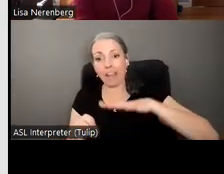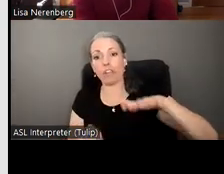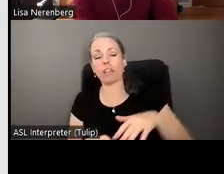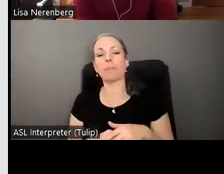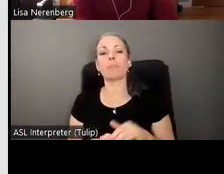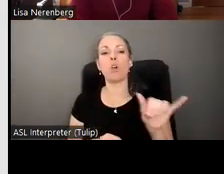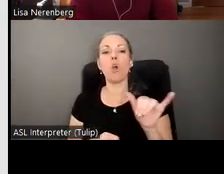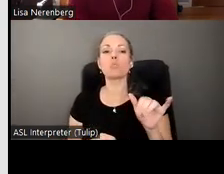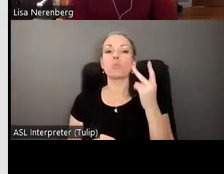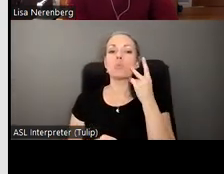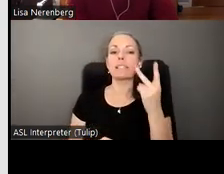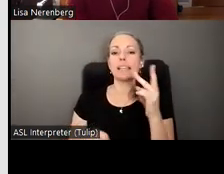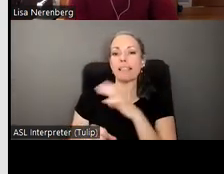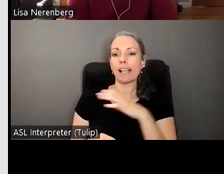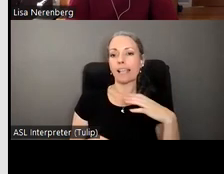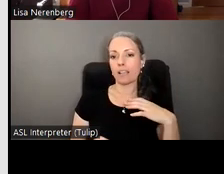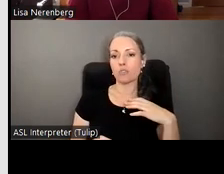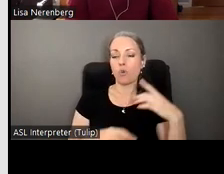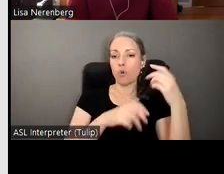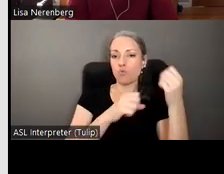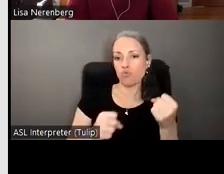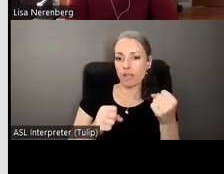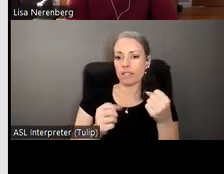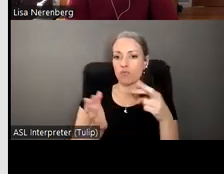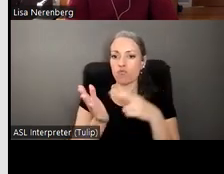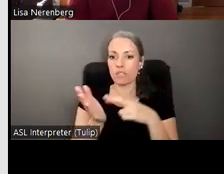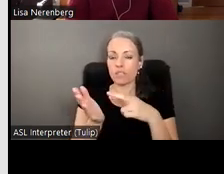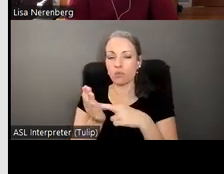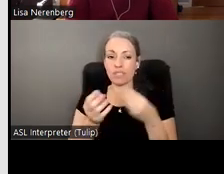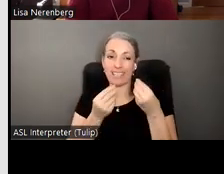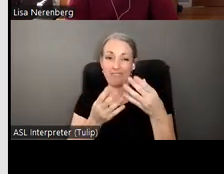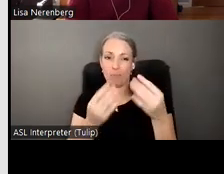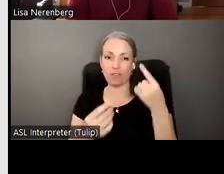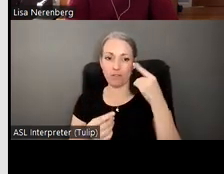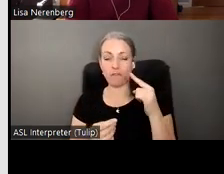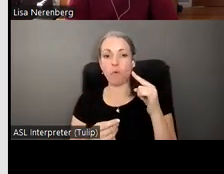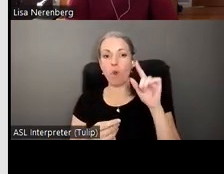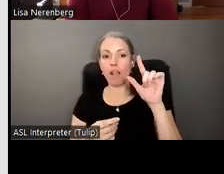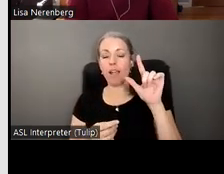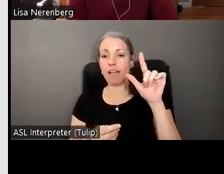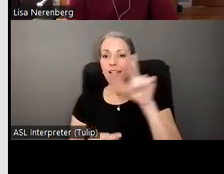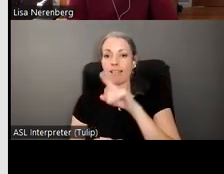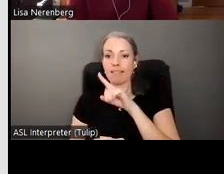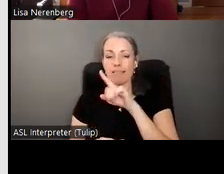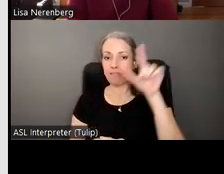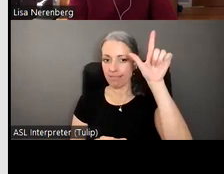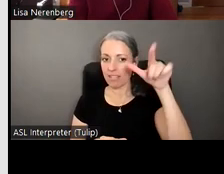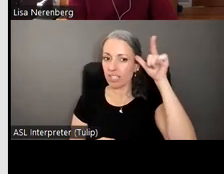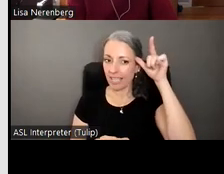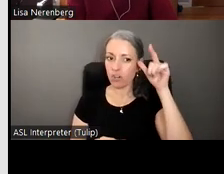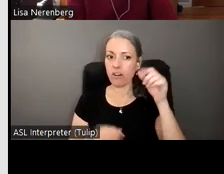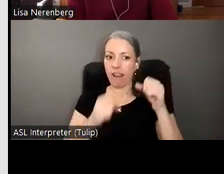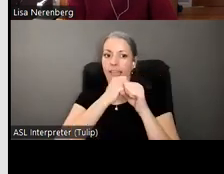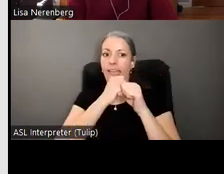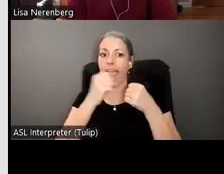also like to see the council become a trusted source of information information for legislators and advocates as they consider new